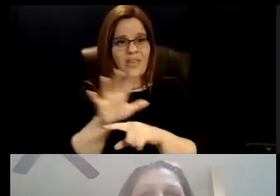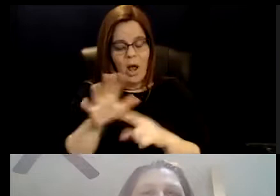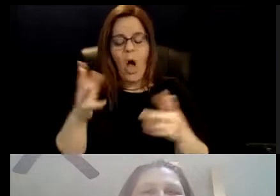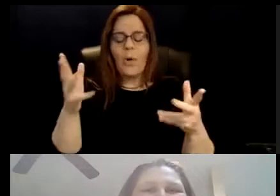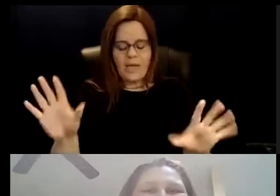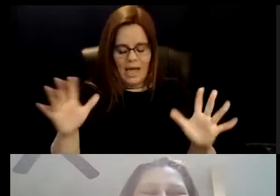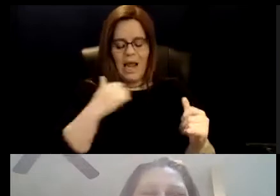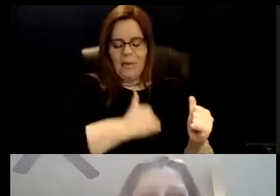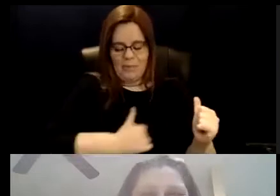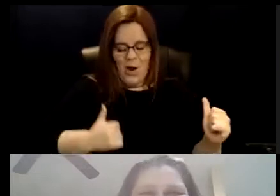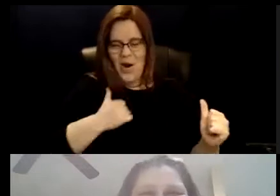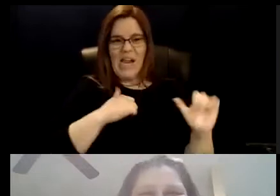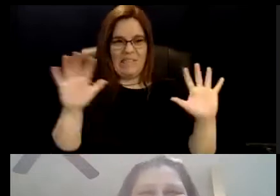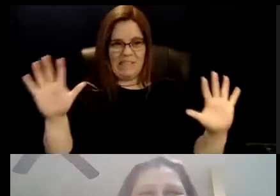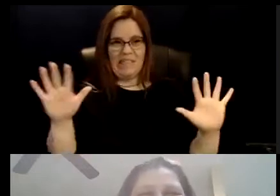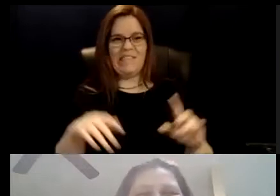done. I apologize.